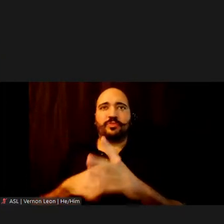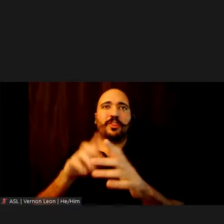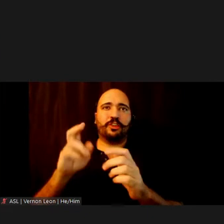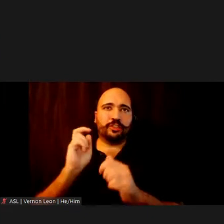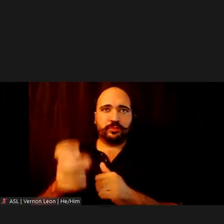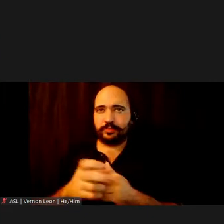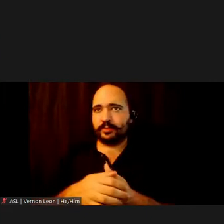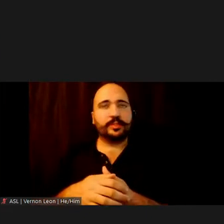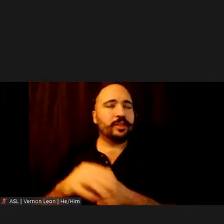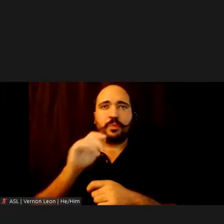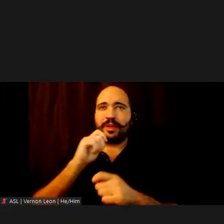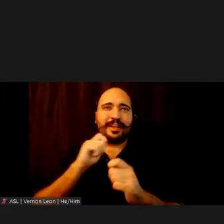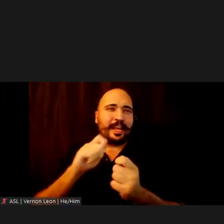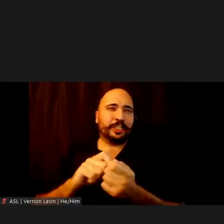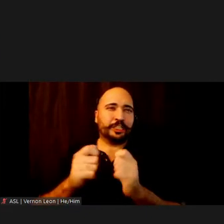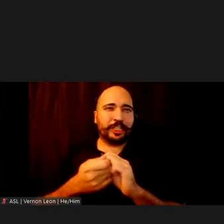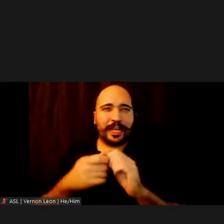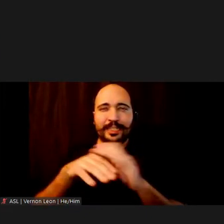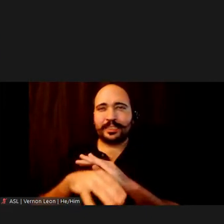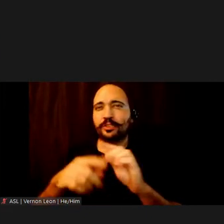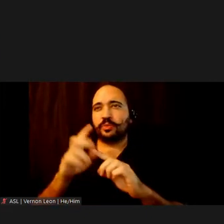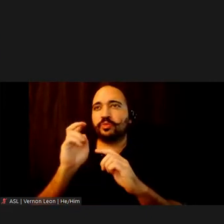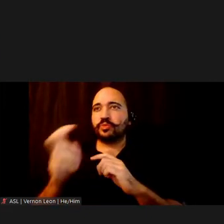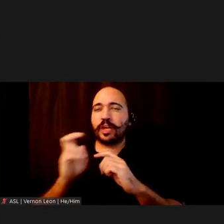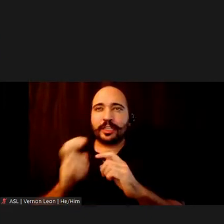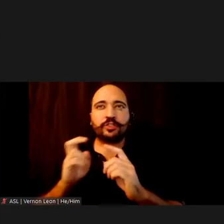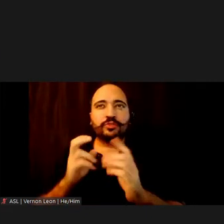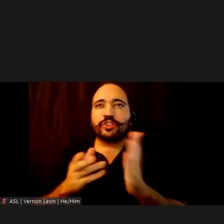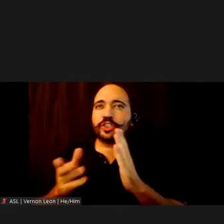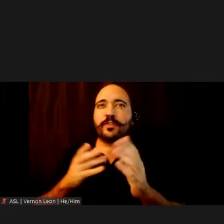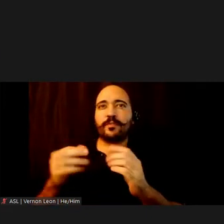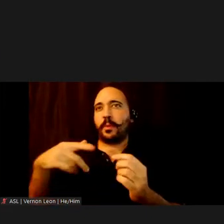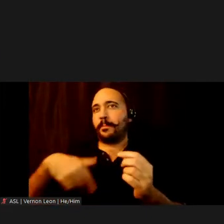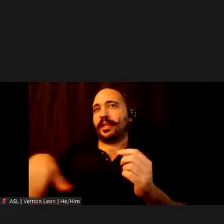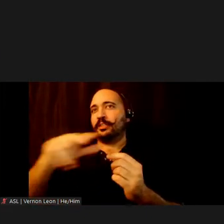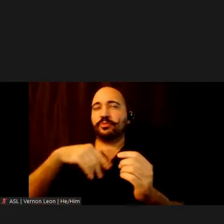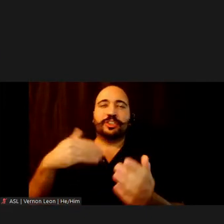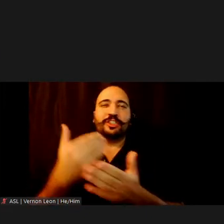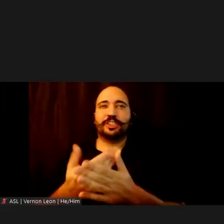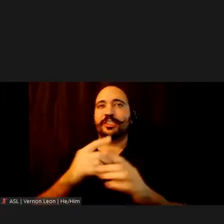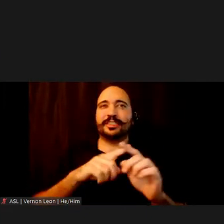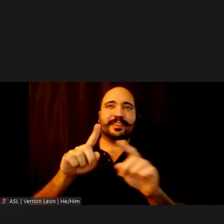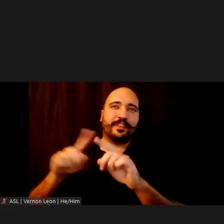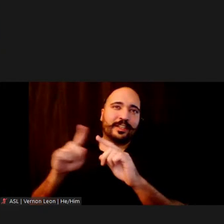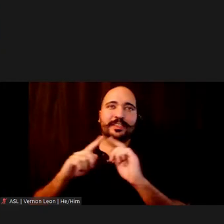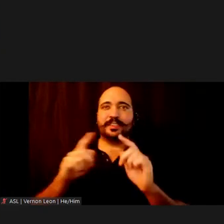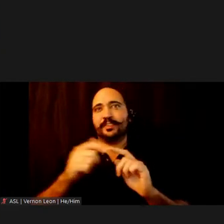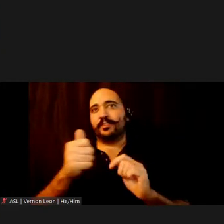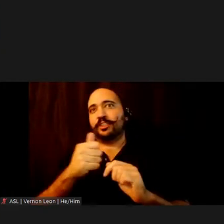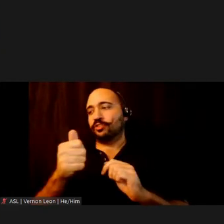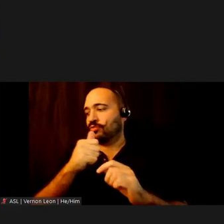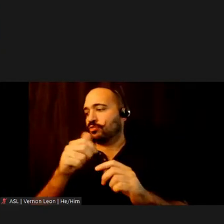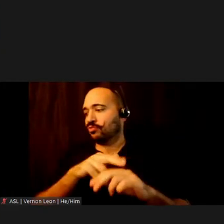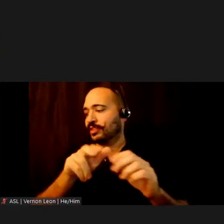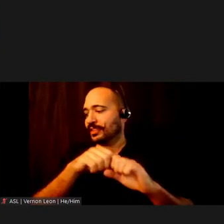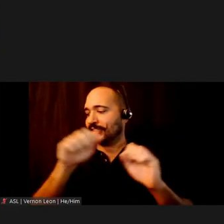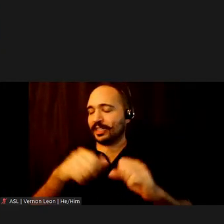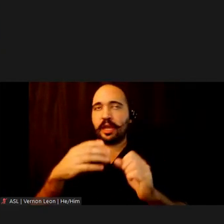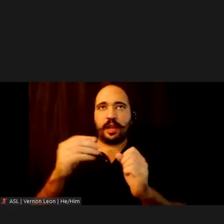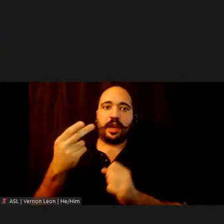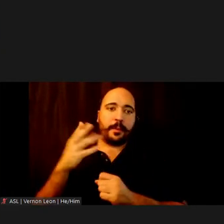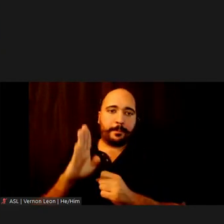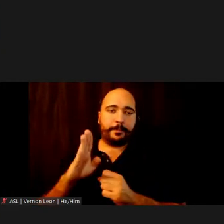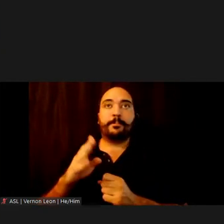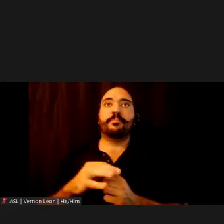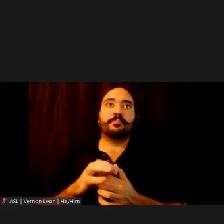access to transit, transit services, or pedestrian circulation near transit stations and hubs. With respect to changes in traffic in neighborhoods near the